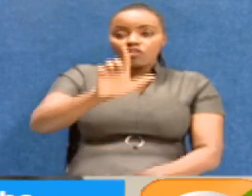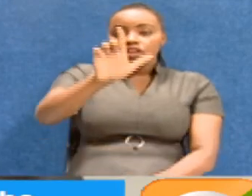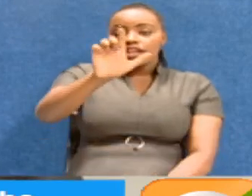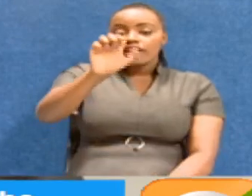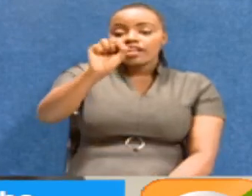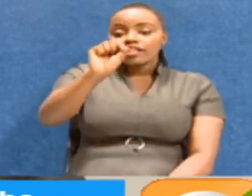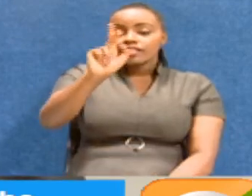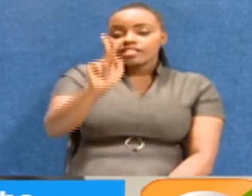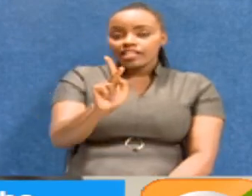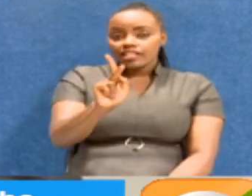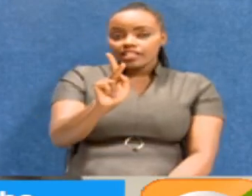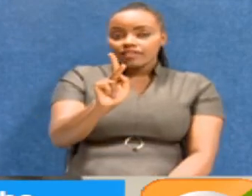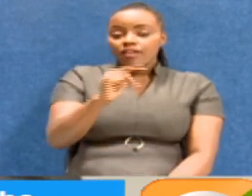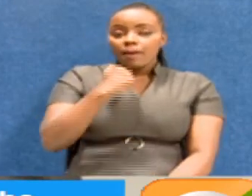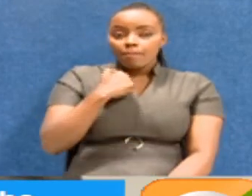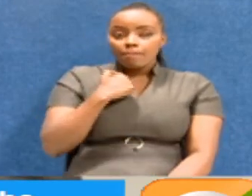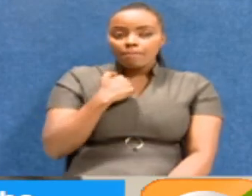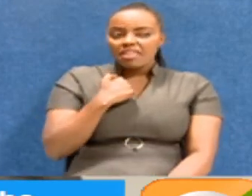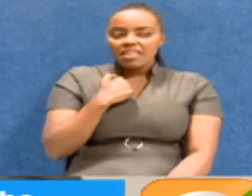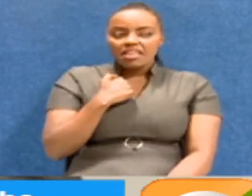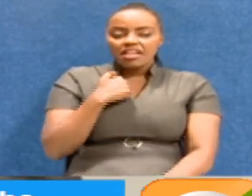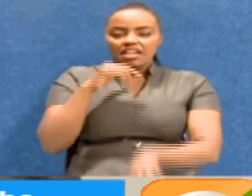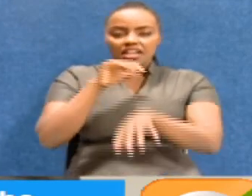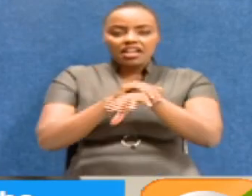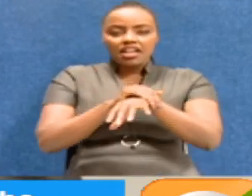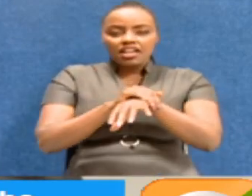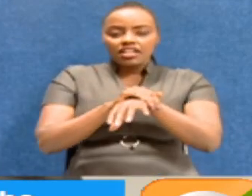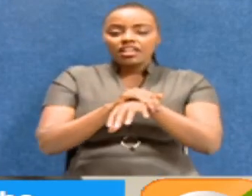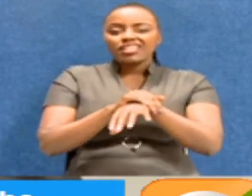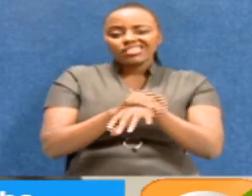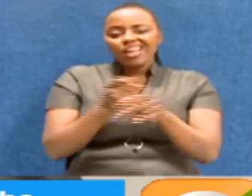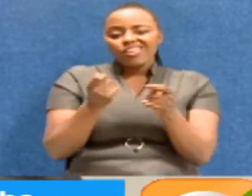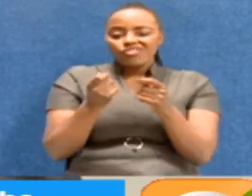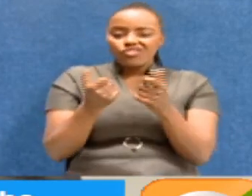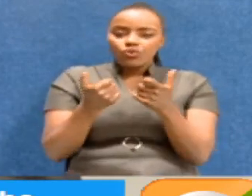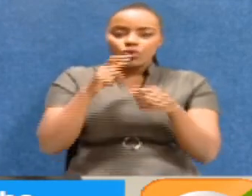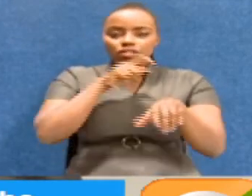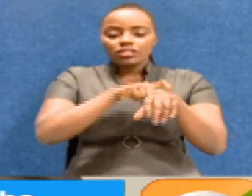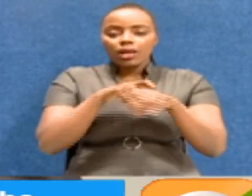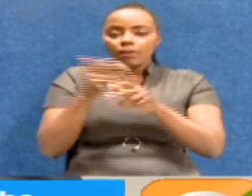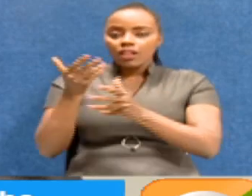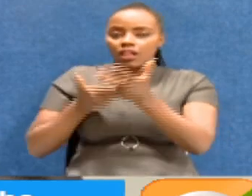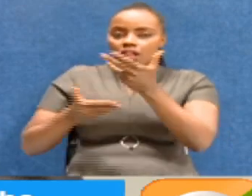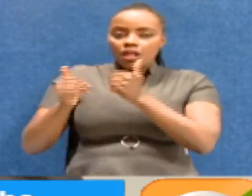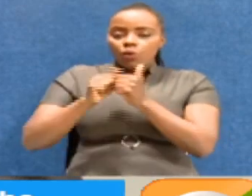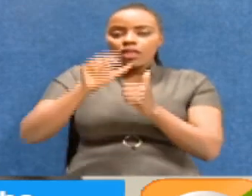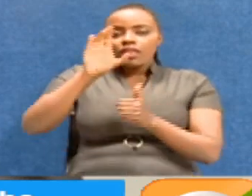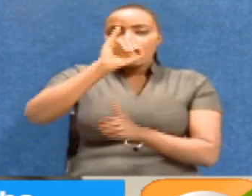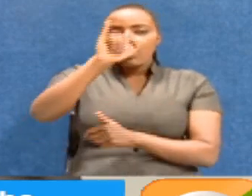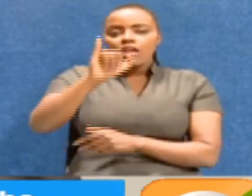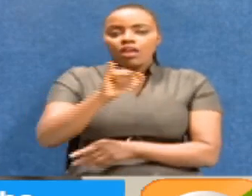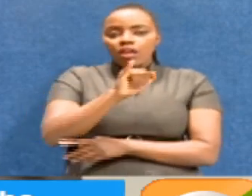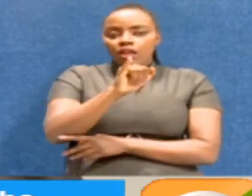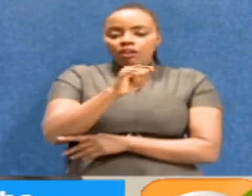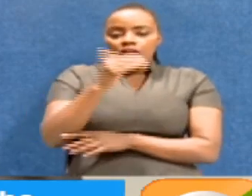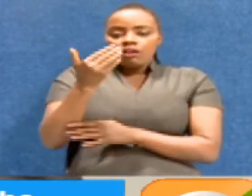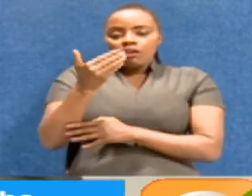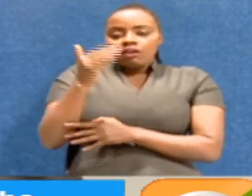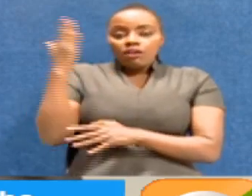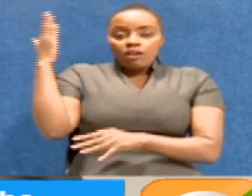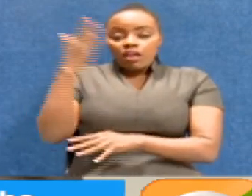Society of Kenya. And I did get several occasions to interact with the Chief Justice directly.